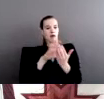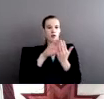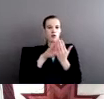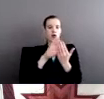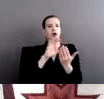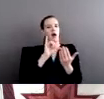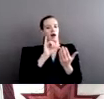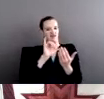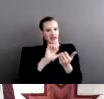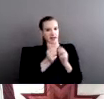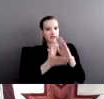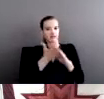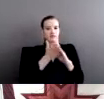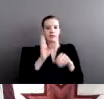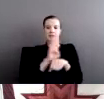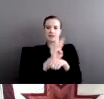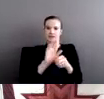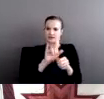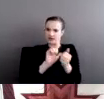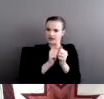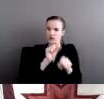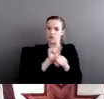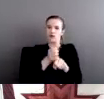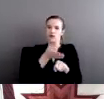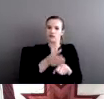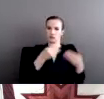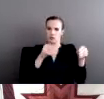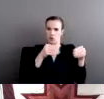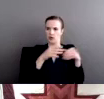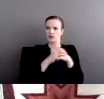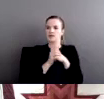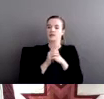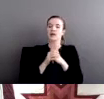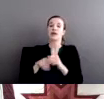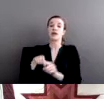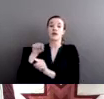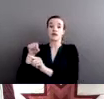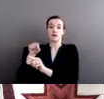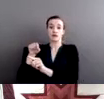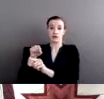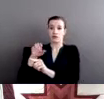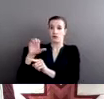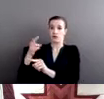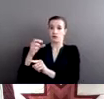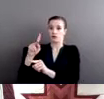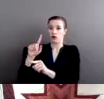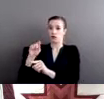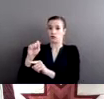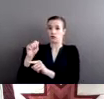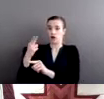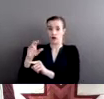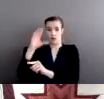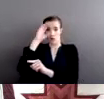looks like behind the scenes to work in a store like this. And so this young Choctaw boy was placed in